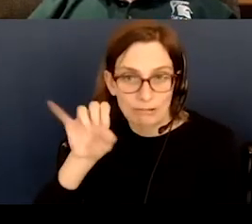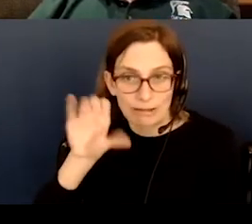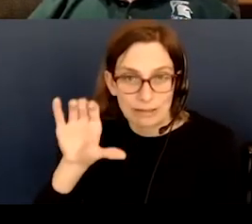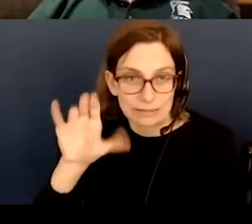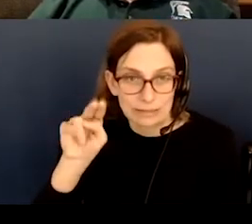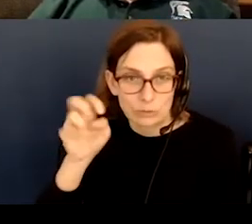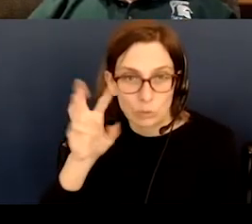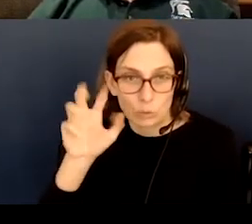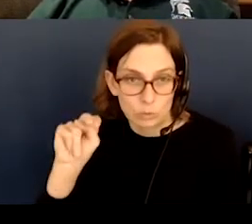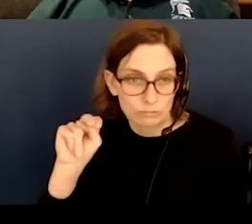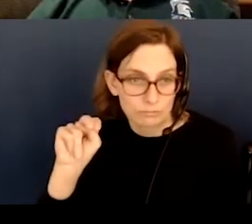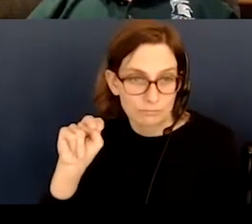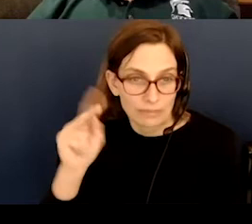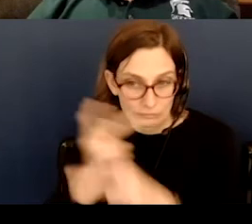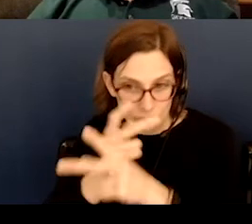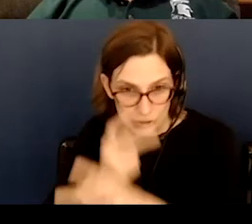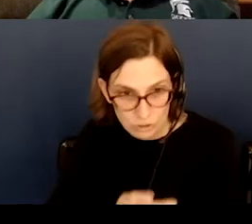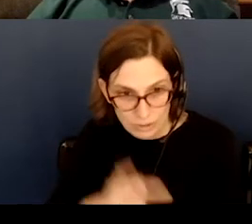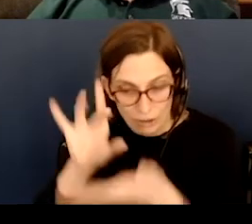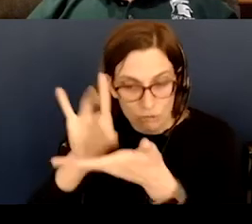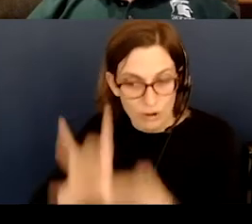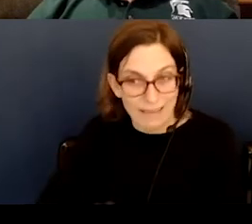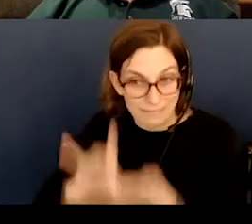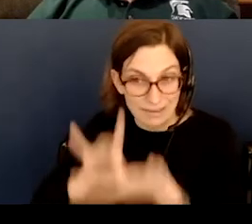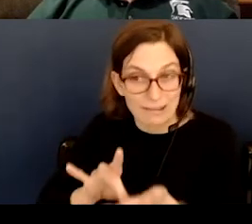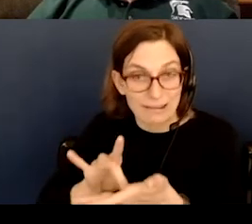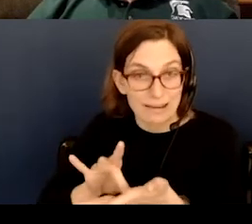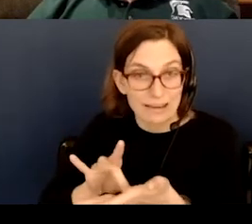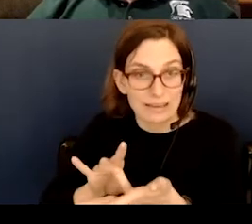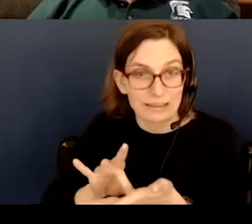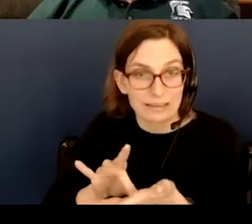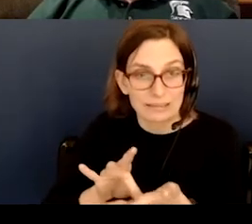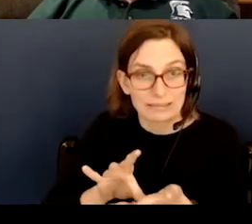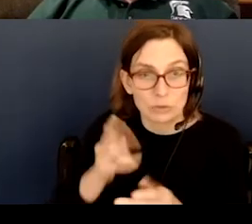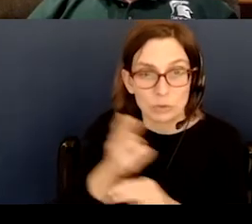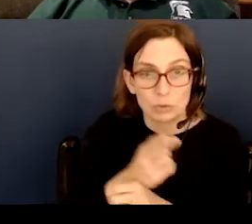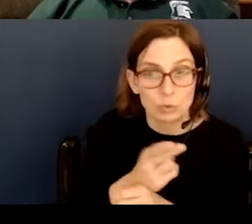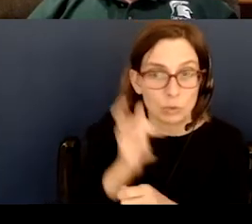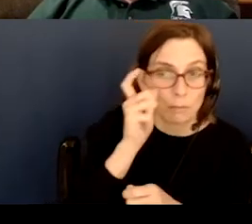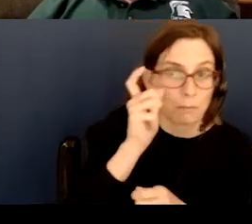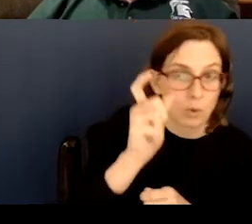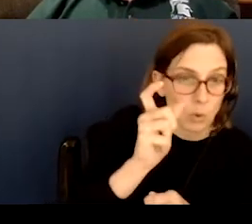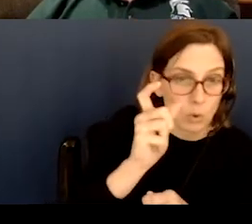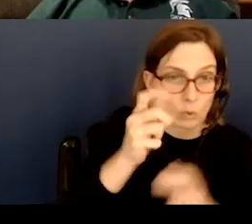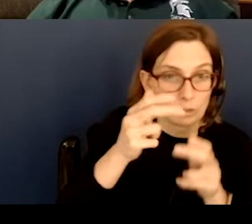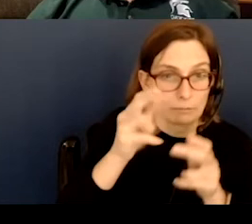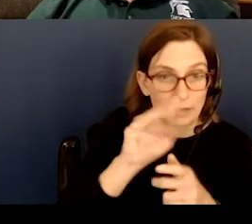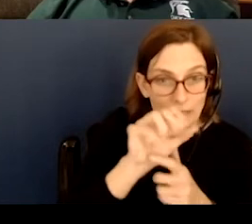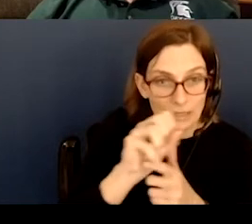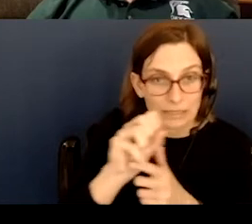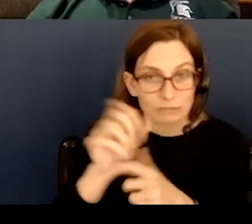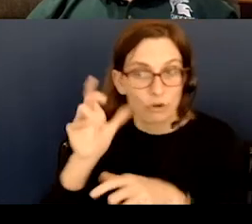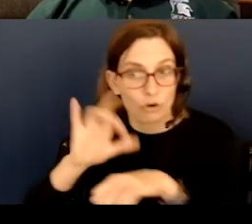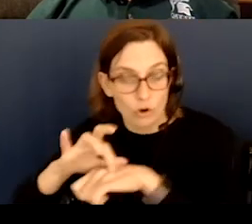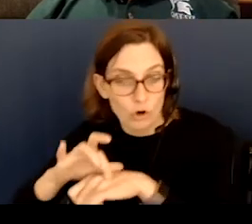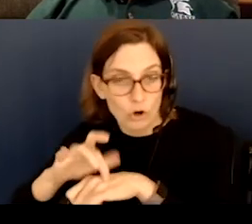equation of gravity, M1 would be the mass of the moon, or sorry, the Earth, M2 would be the mass of the moon. This is the distance